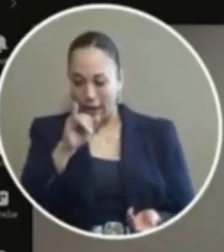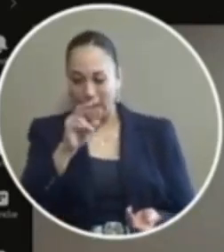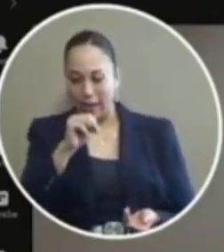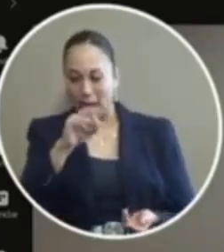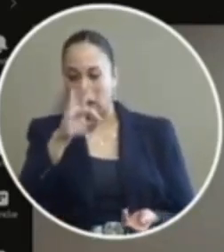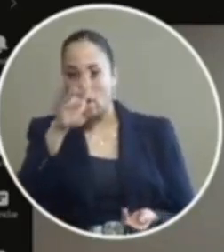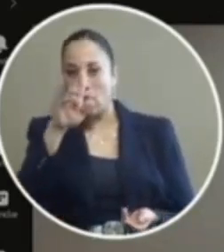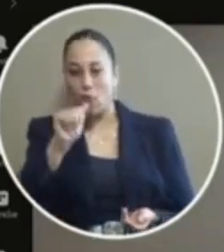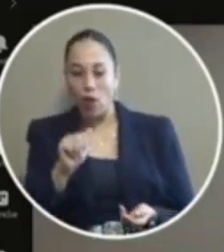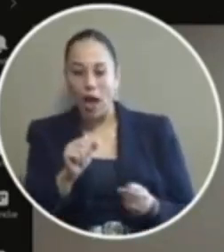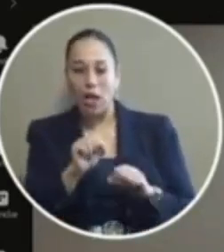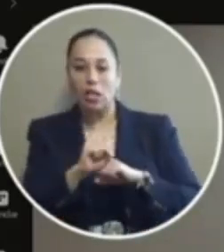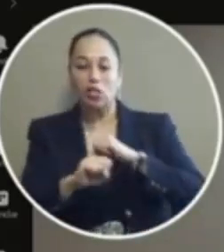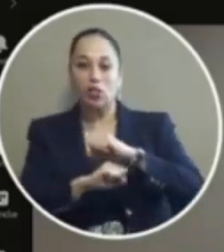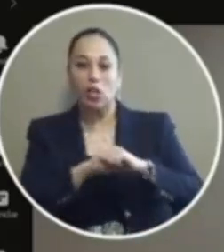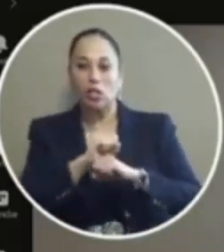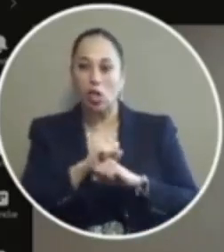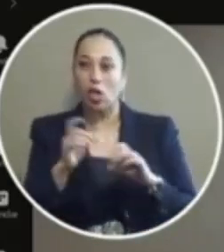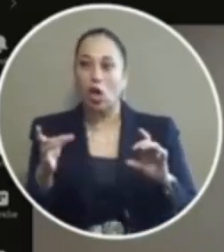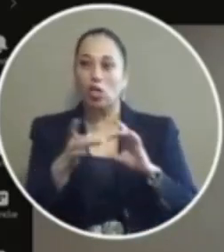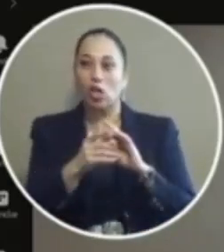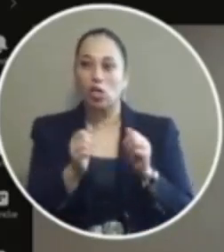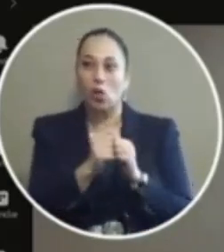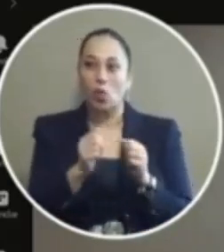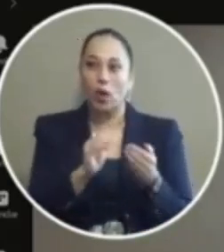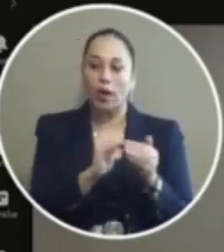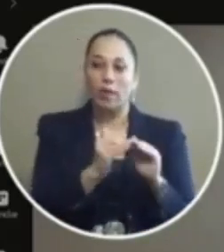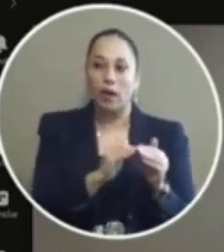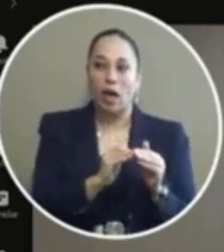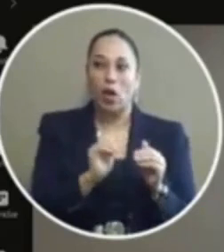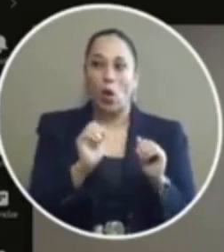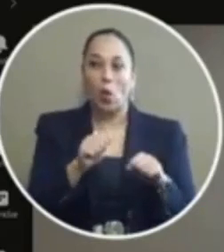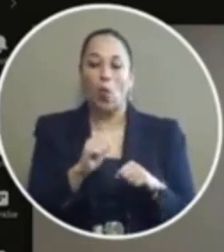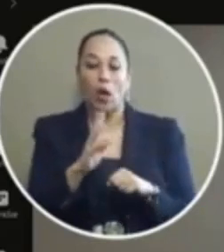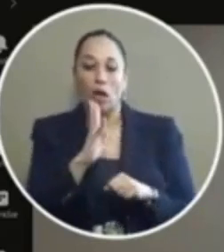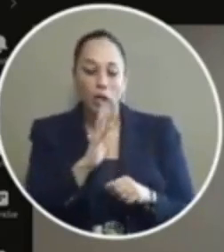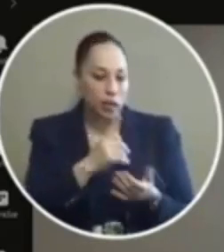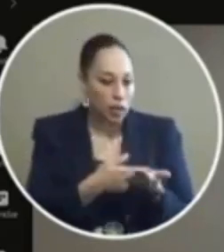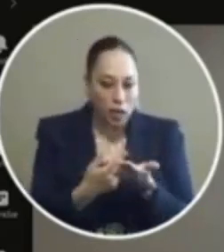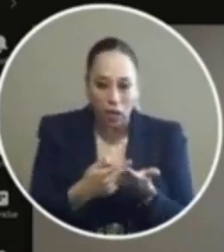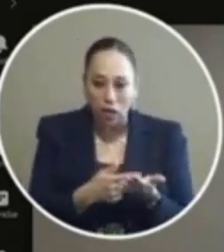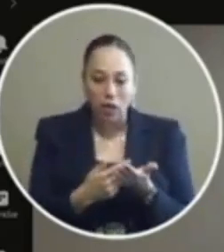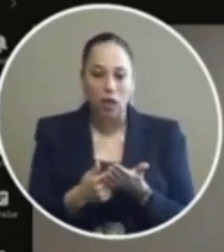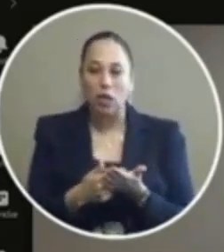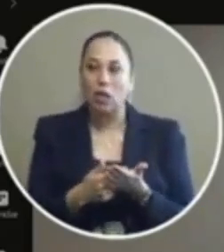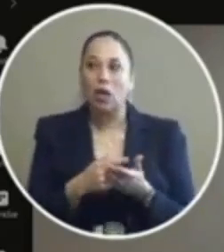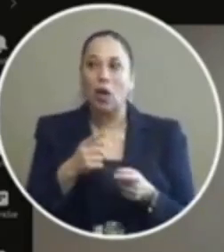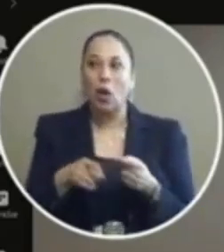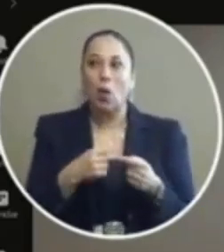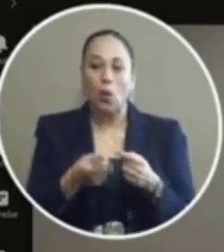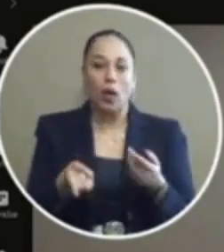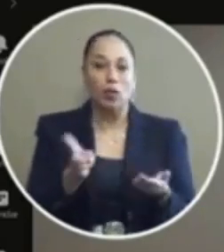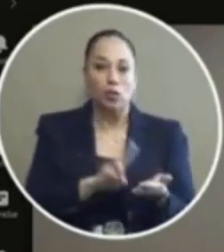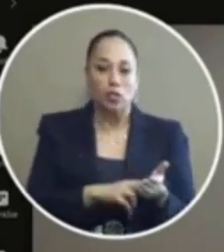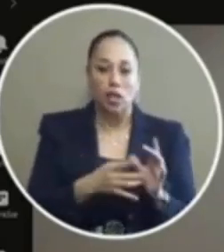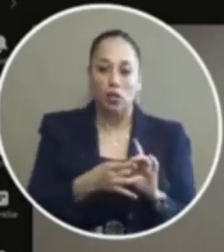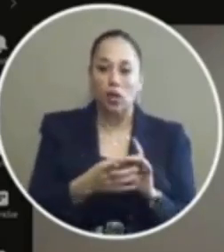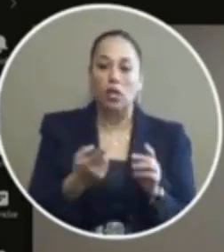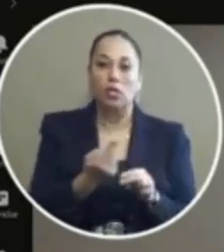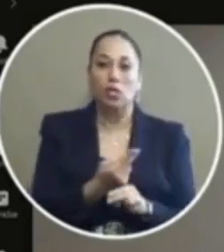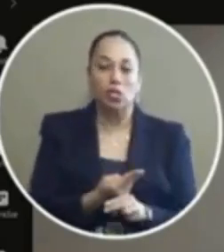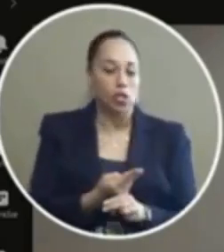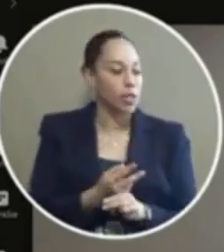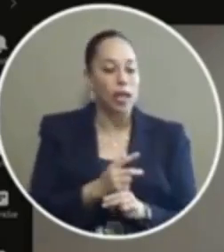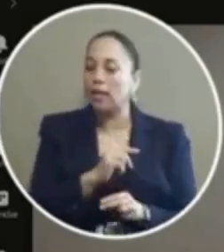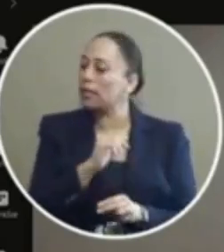in conjunction with the county so that we will be able to talk to each other when when sight and release is used it's